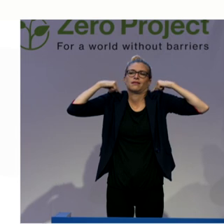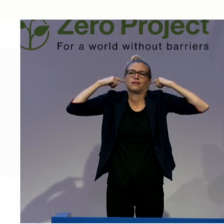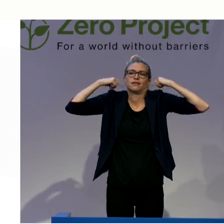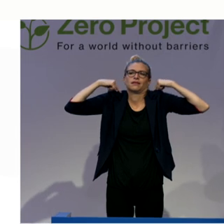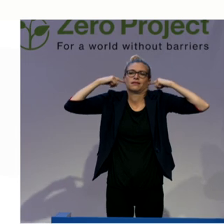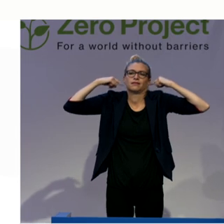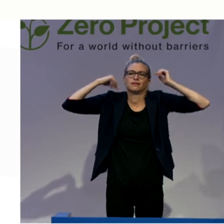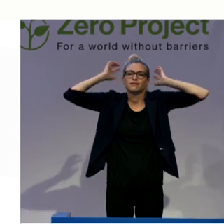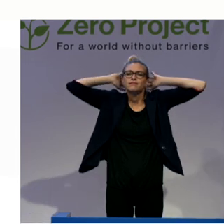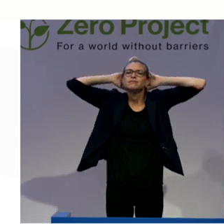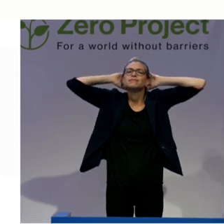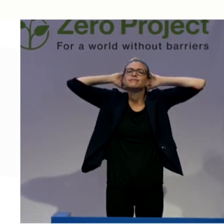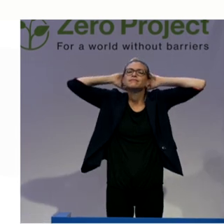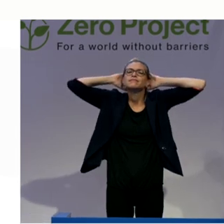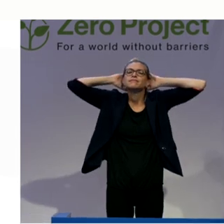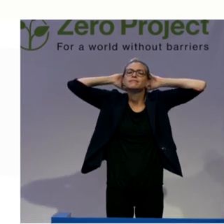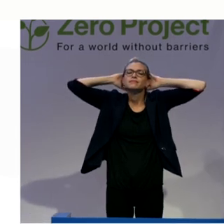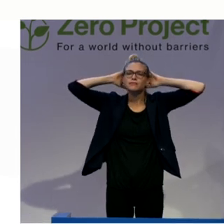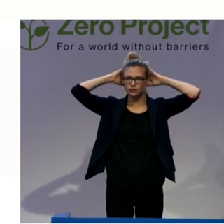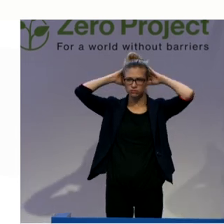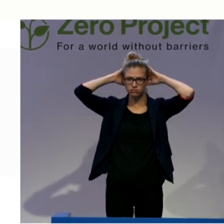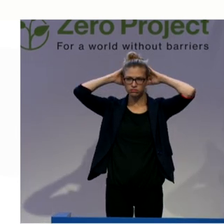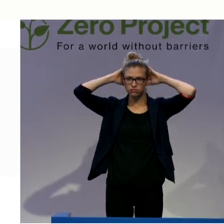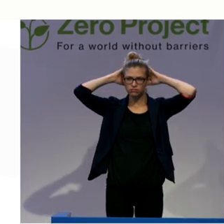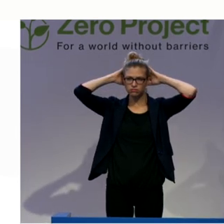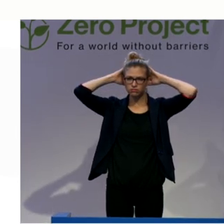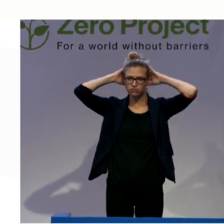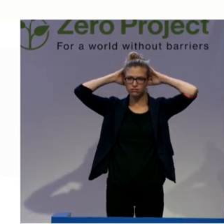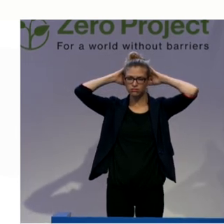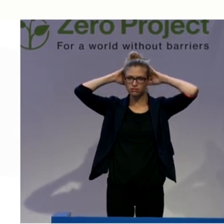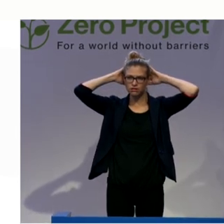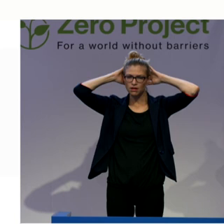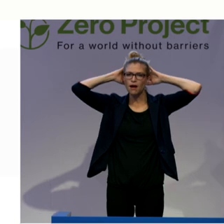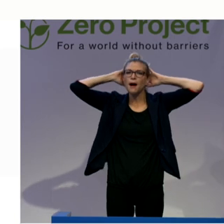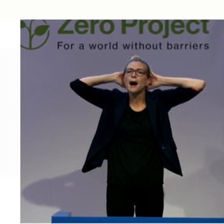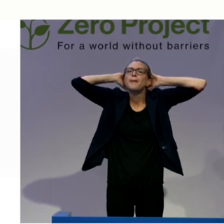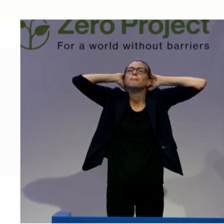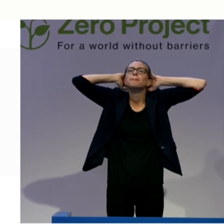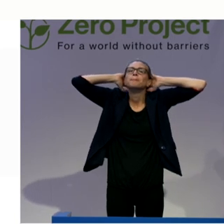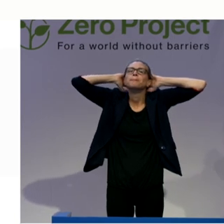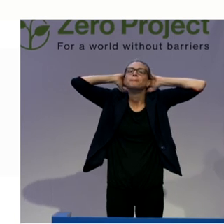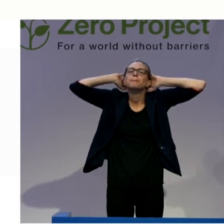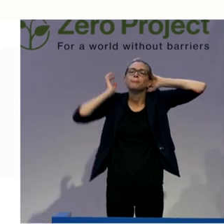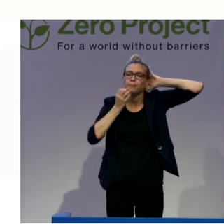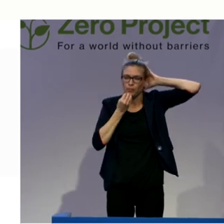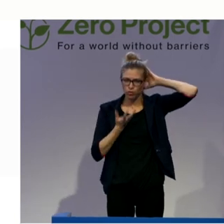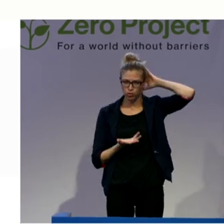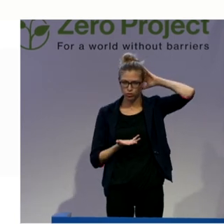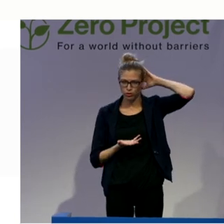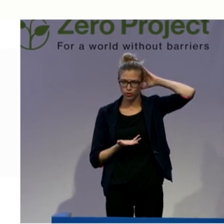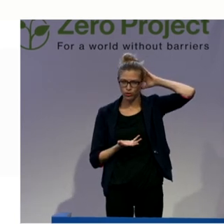your scapulas down. Let's do it again. Inhale, move your shoulders up and move your shoulders down.